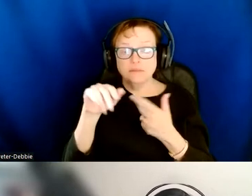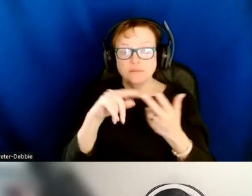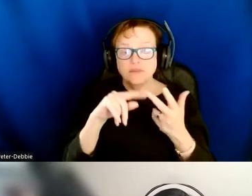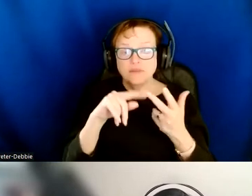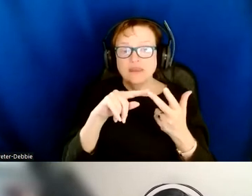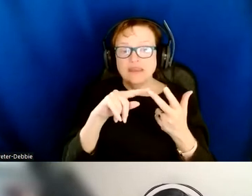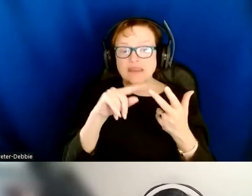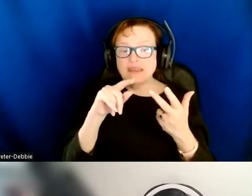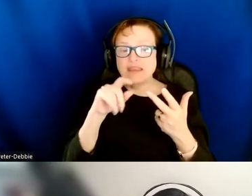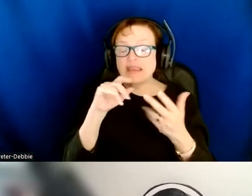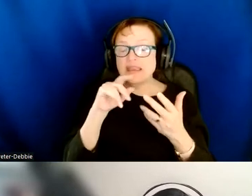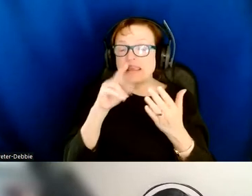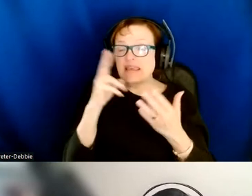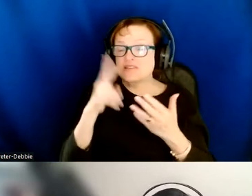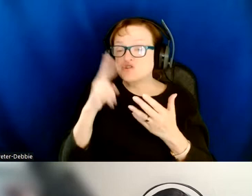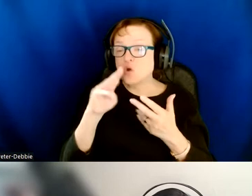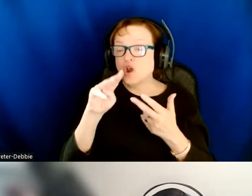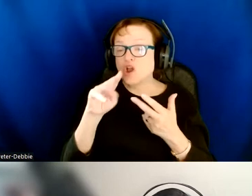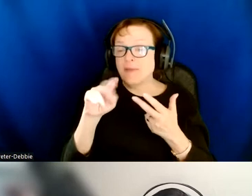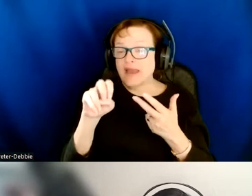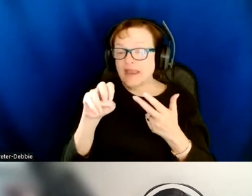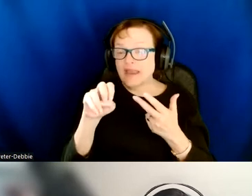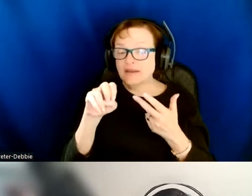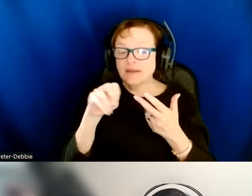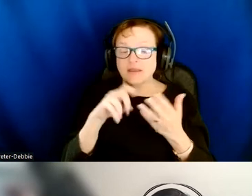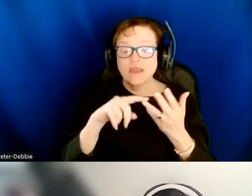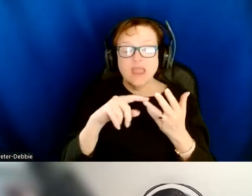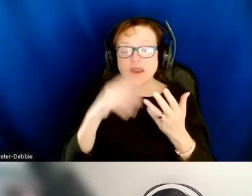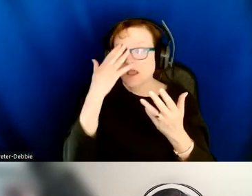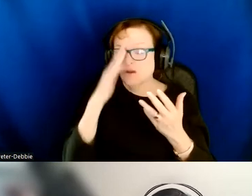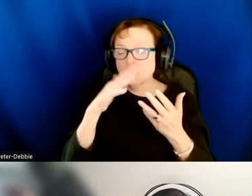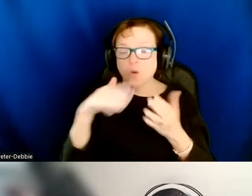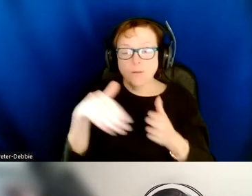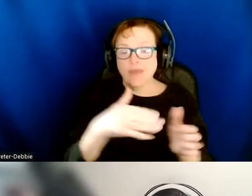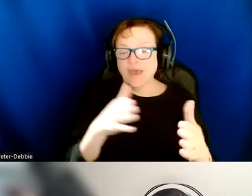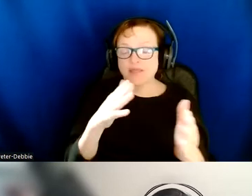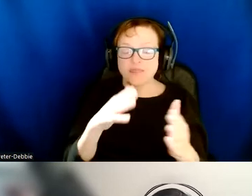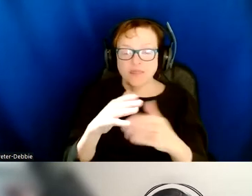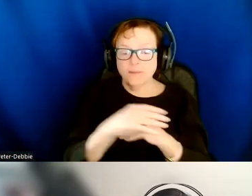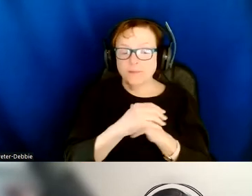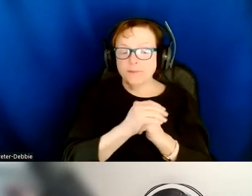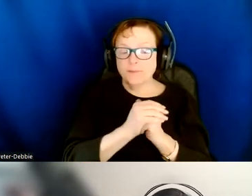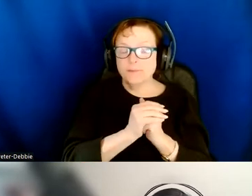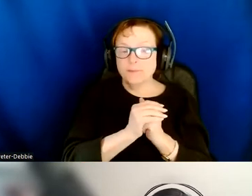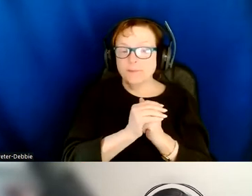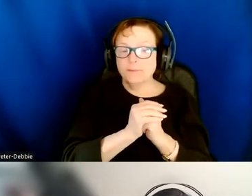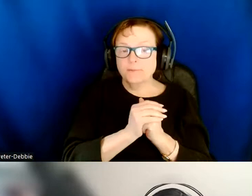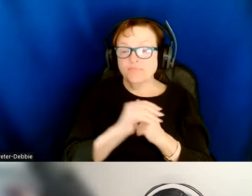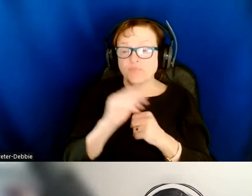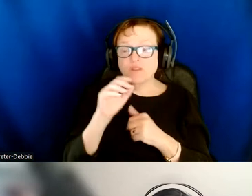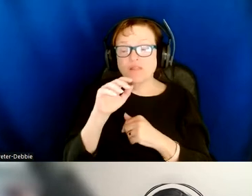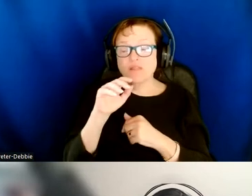unknown steps and unknown footway trial milecar tyrell museum of